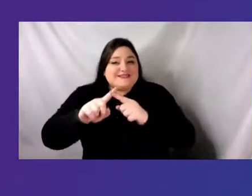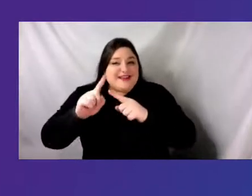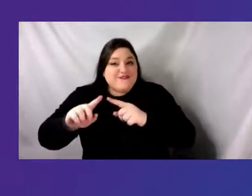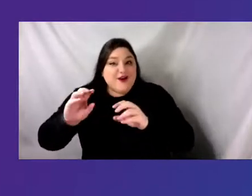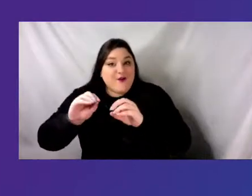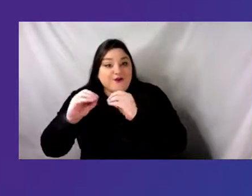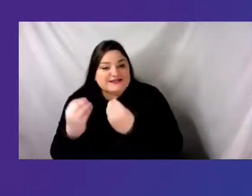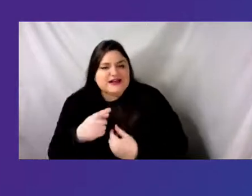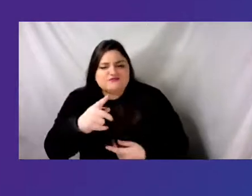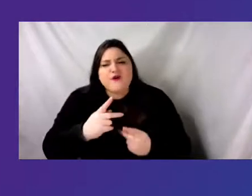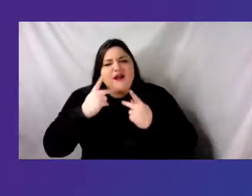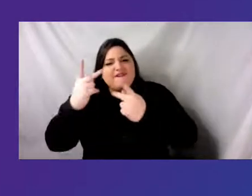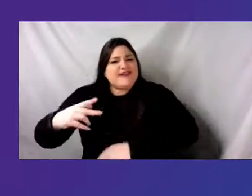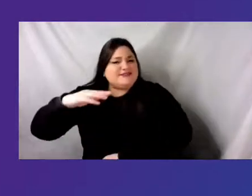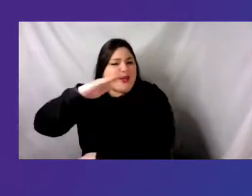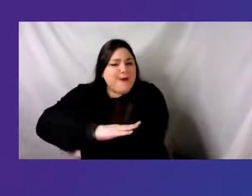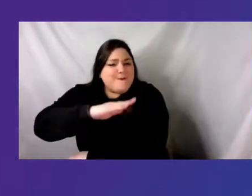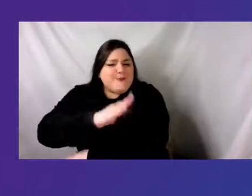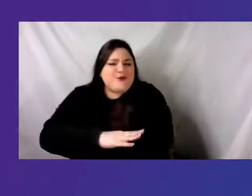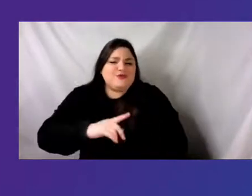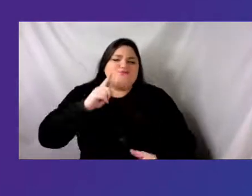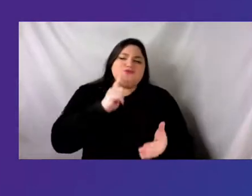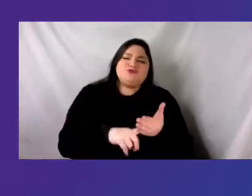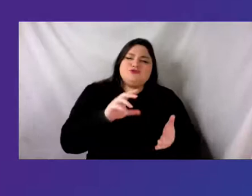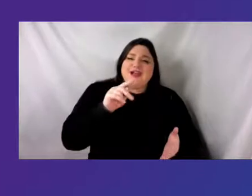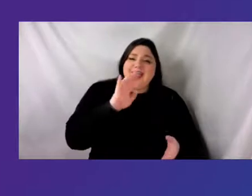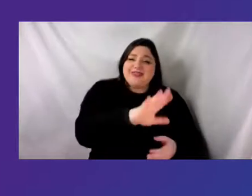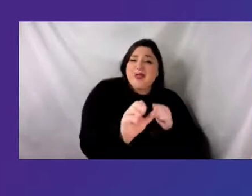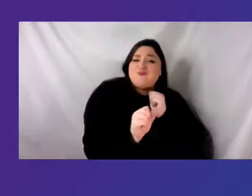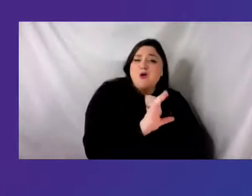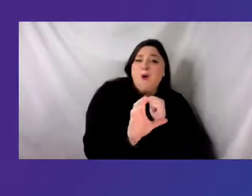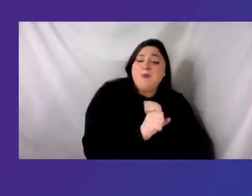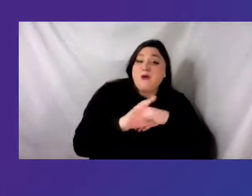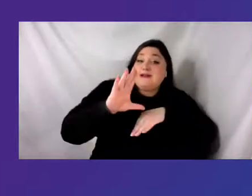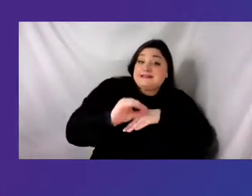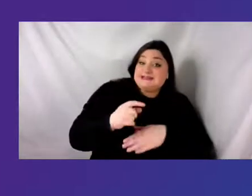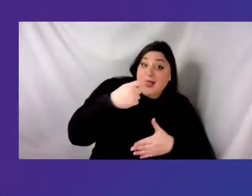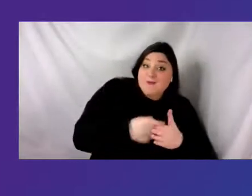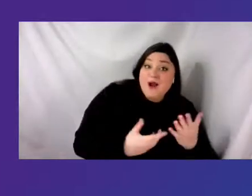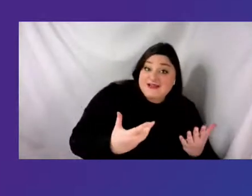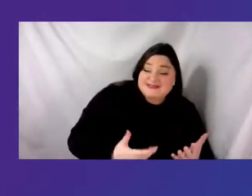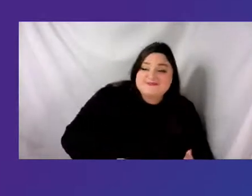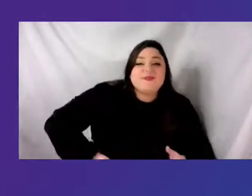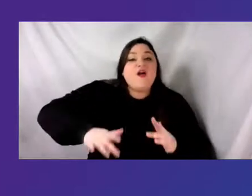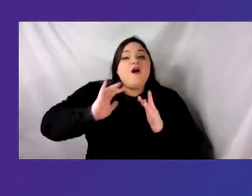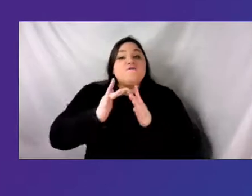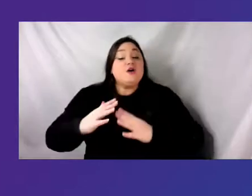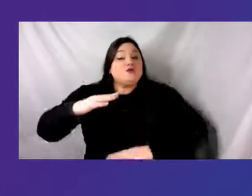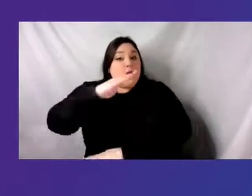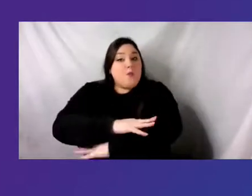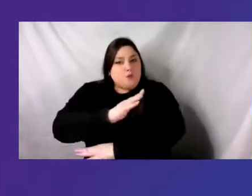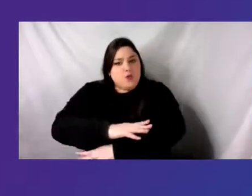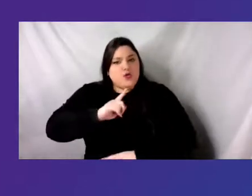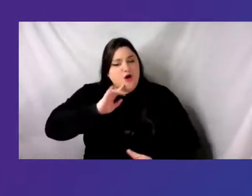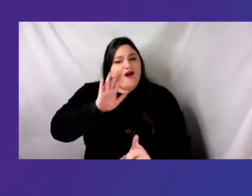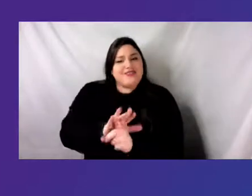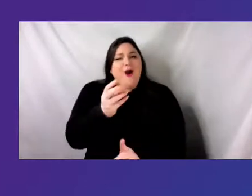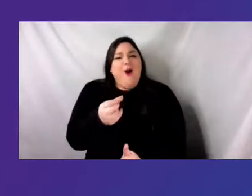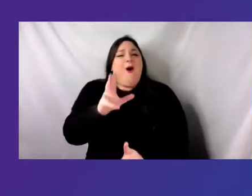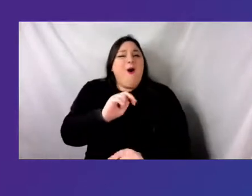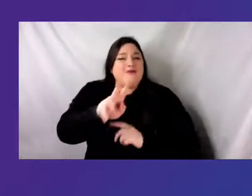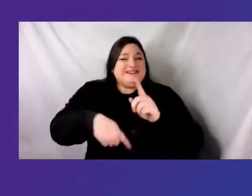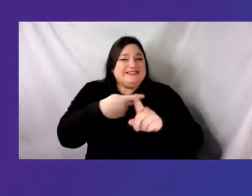sessions and check out their promotional offers and discounts the virtual booths are a symposium within a symposium